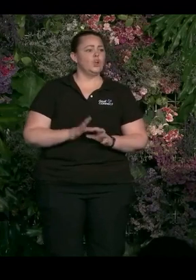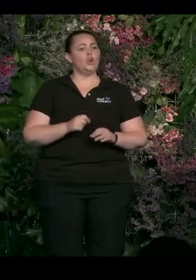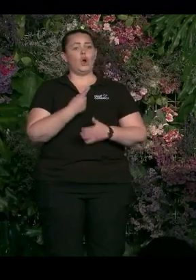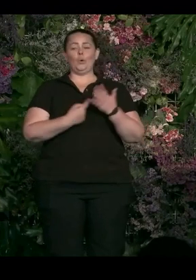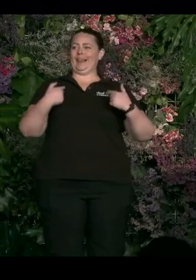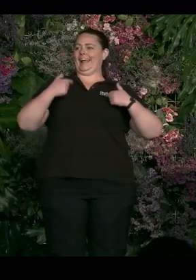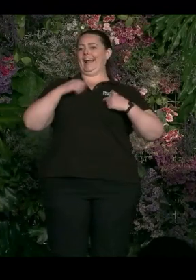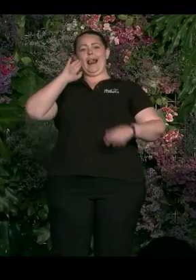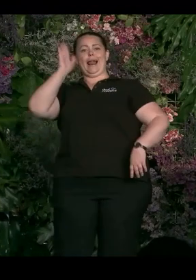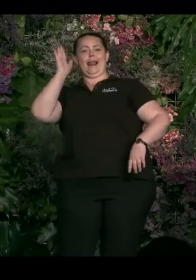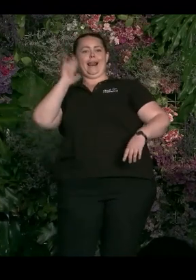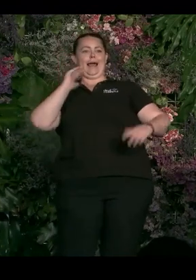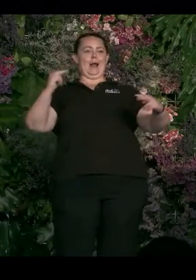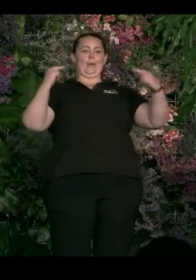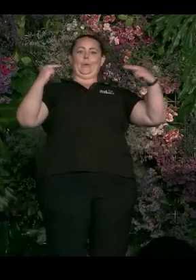inclusive we are.